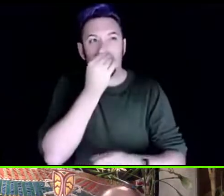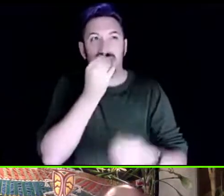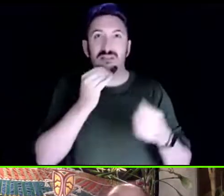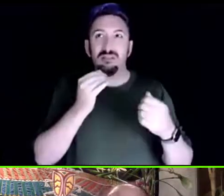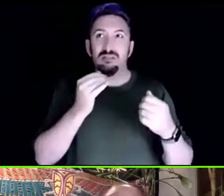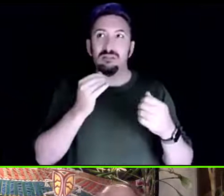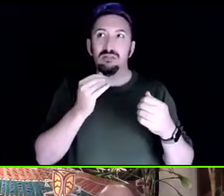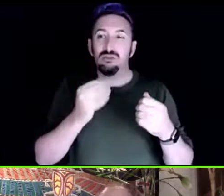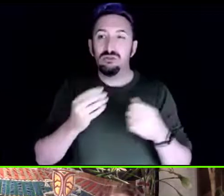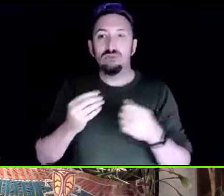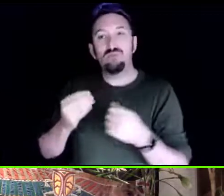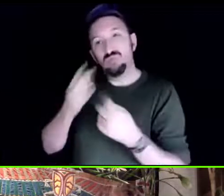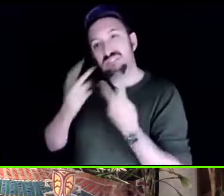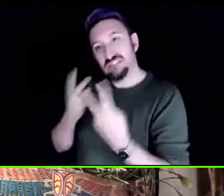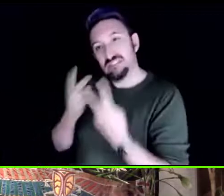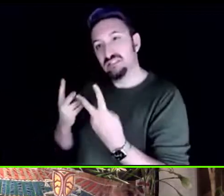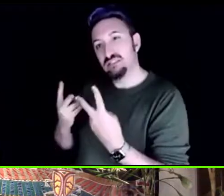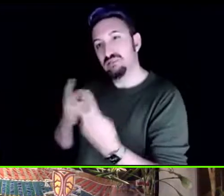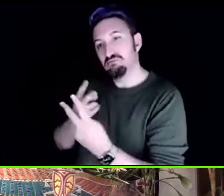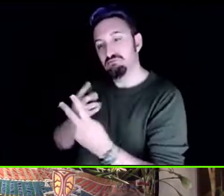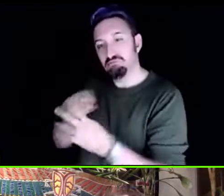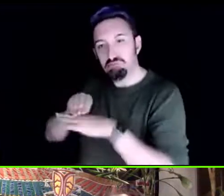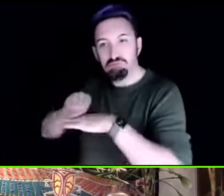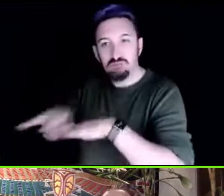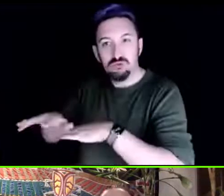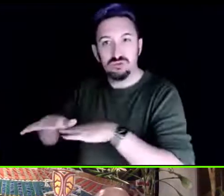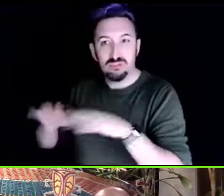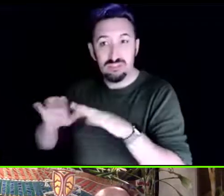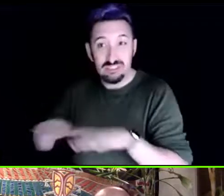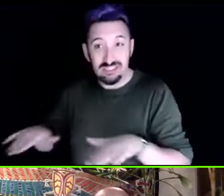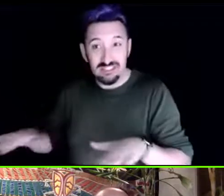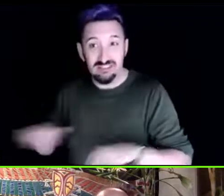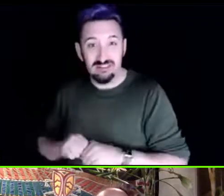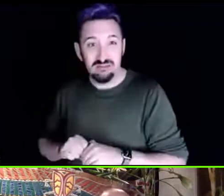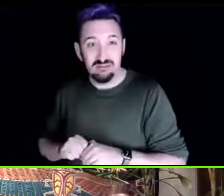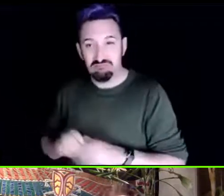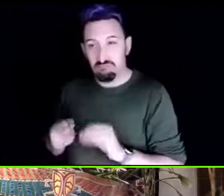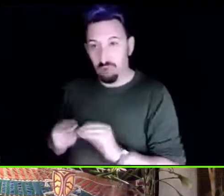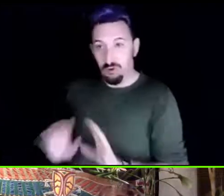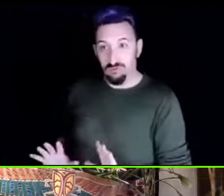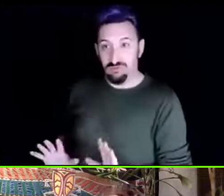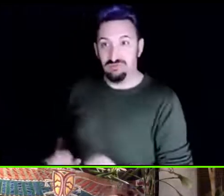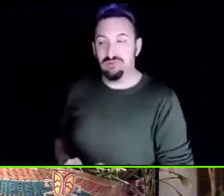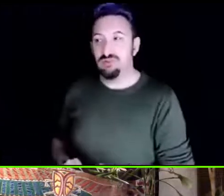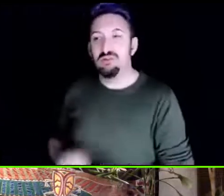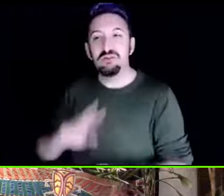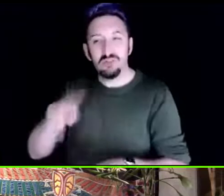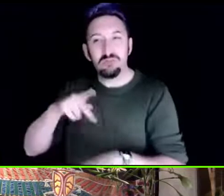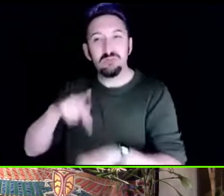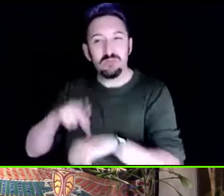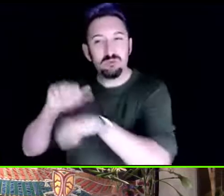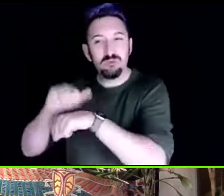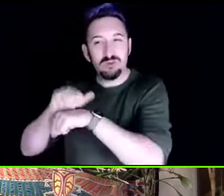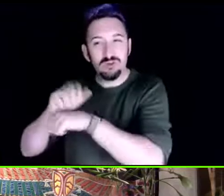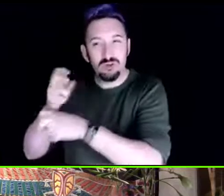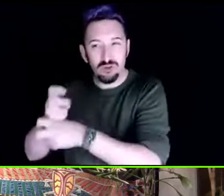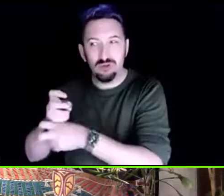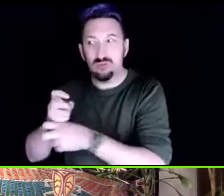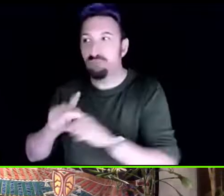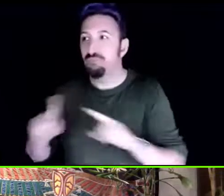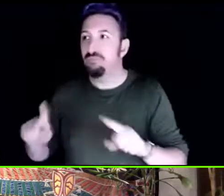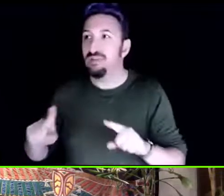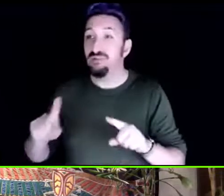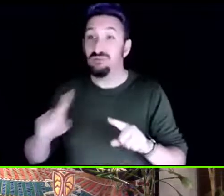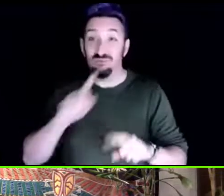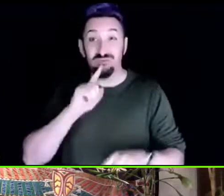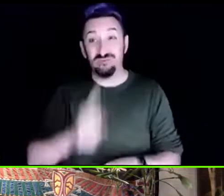so the principal is working really hard but i will tell you that you know at the end of the day we're all who we